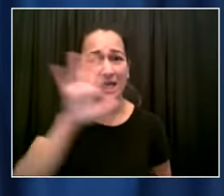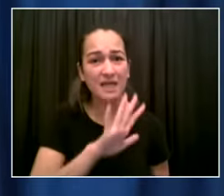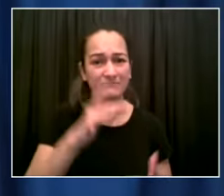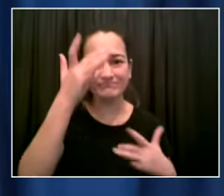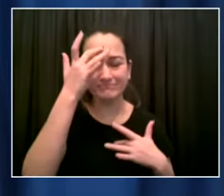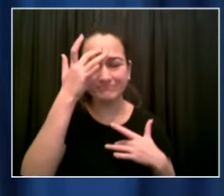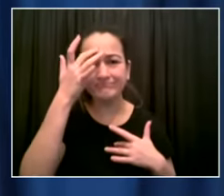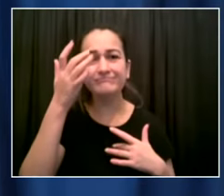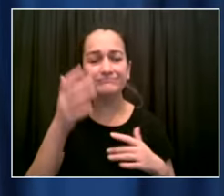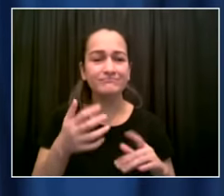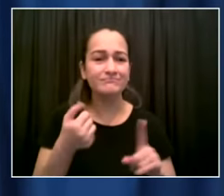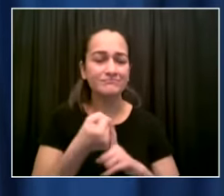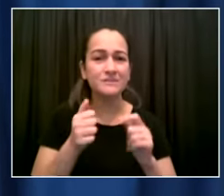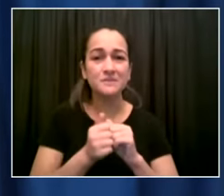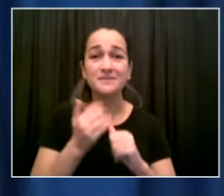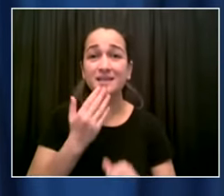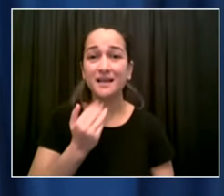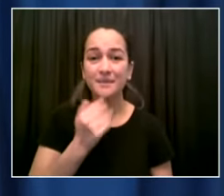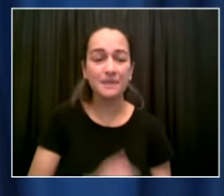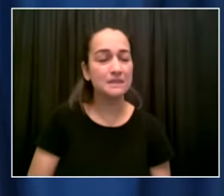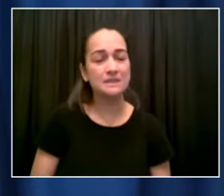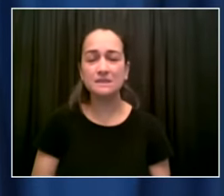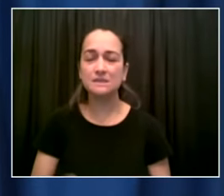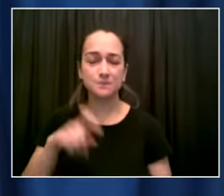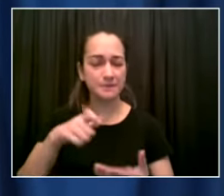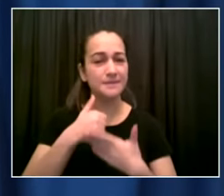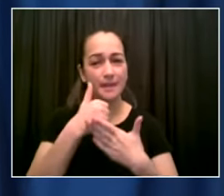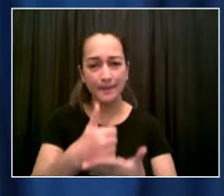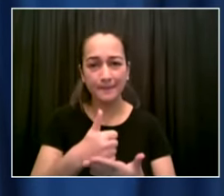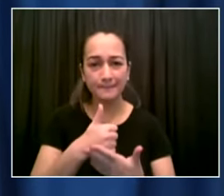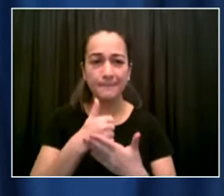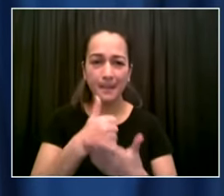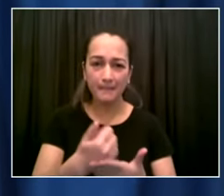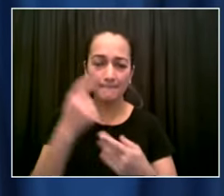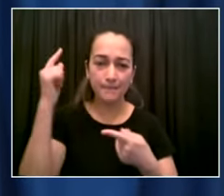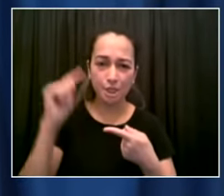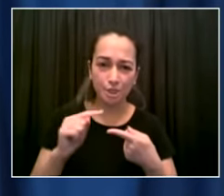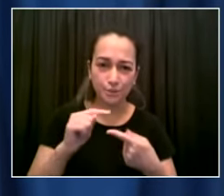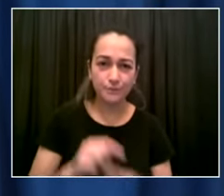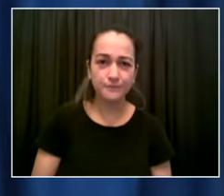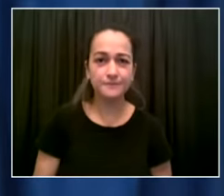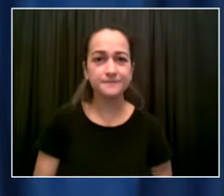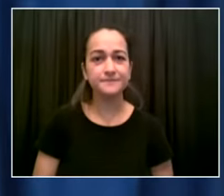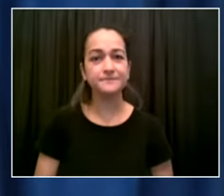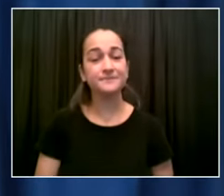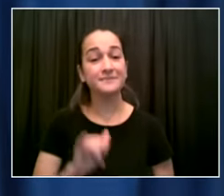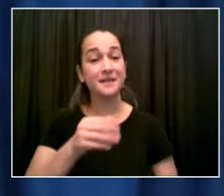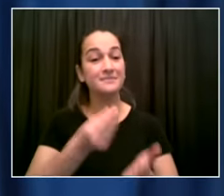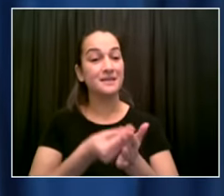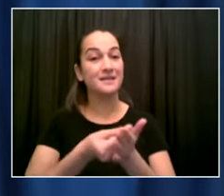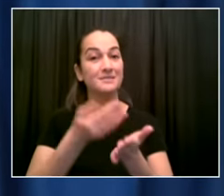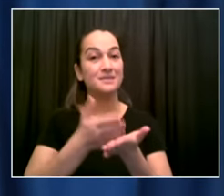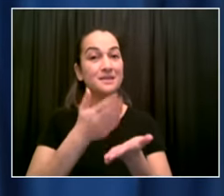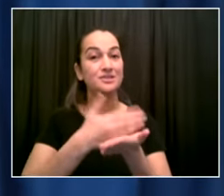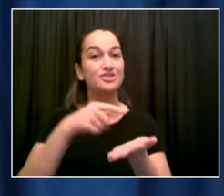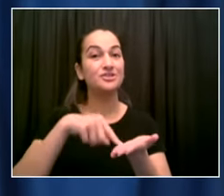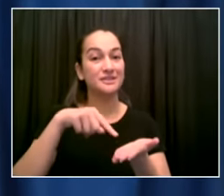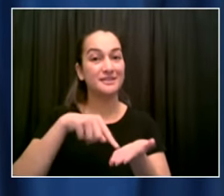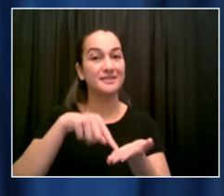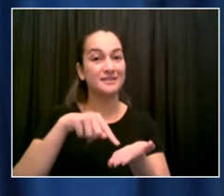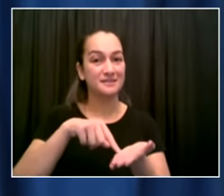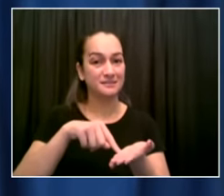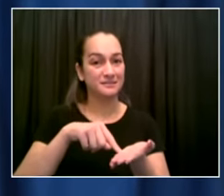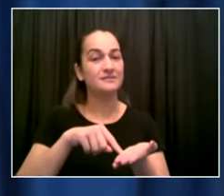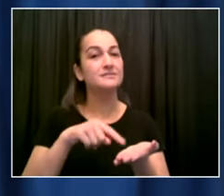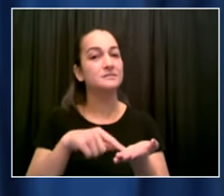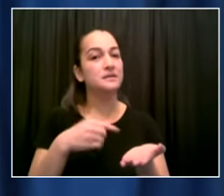to renovating the building on the seaview campus is now freed up and our friend mitch katz and some really good folks who